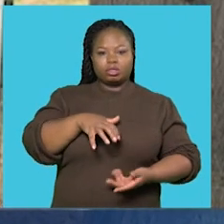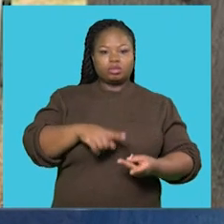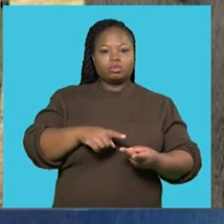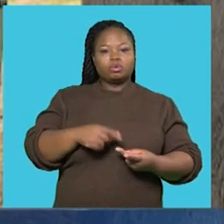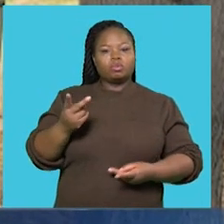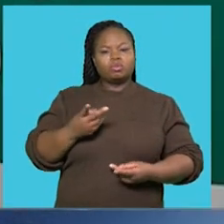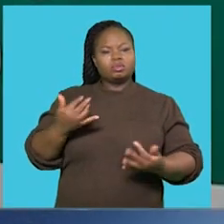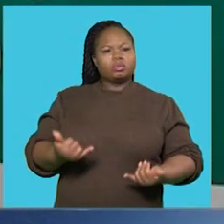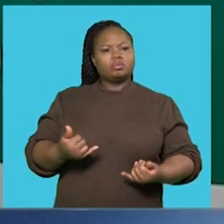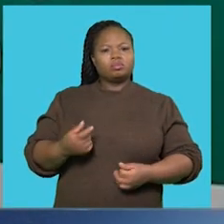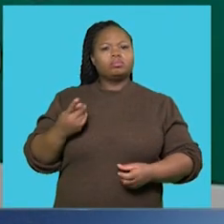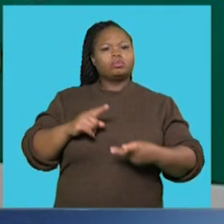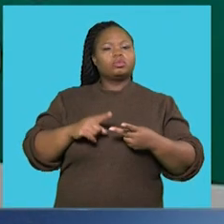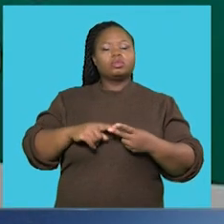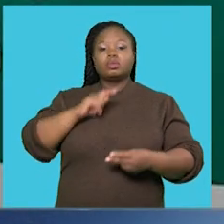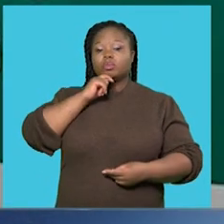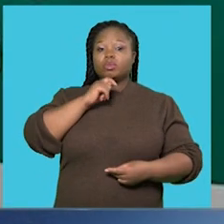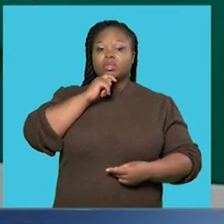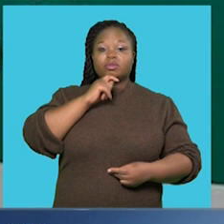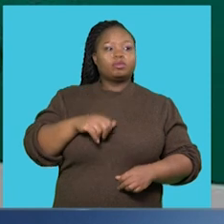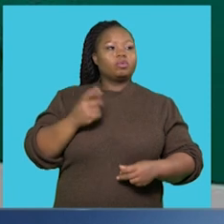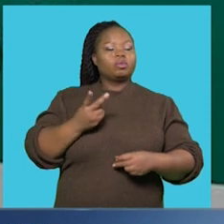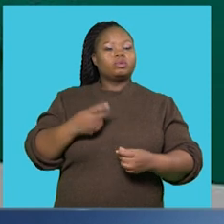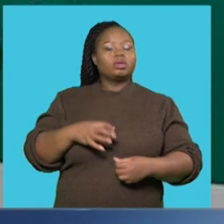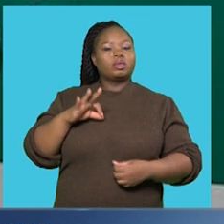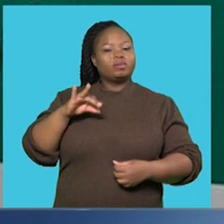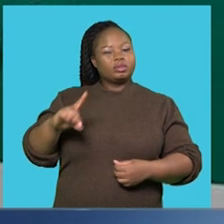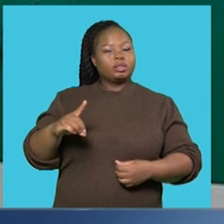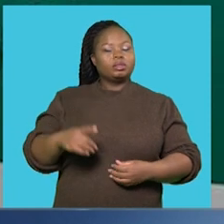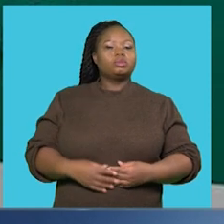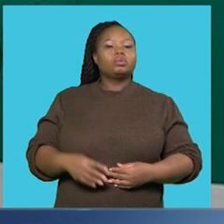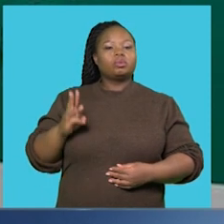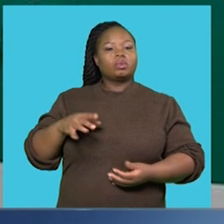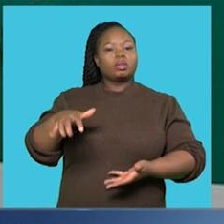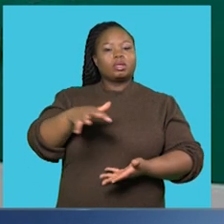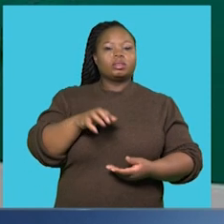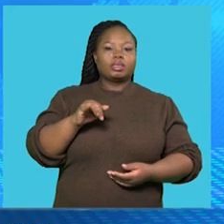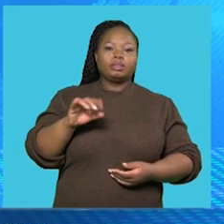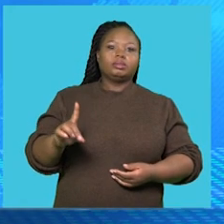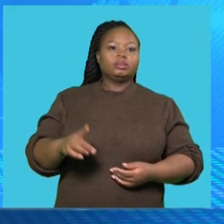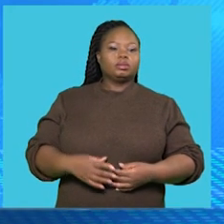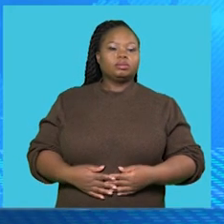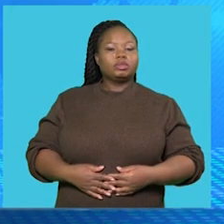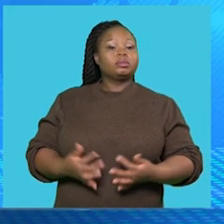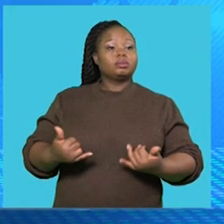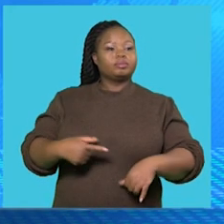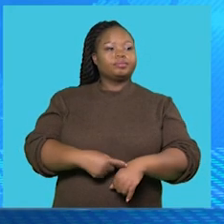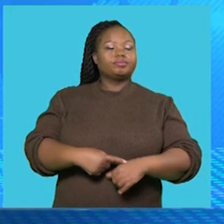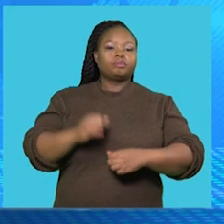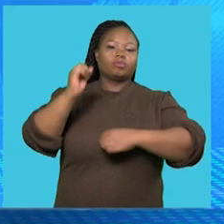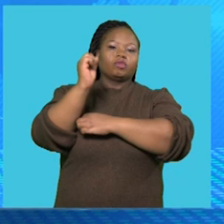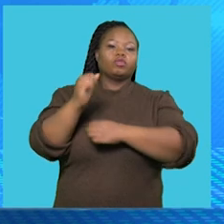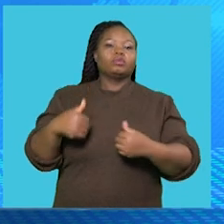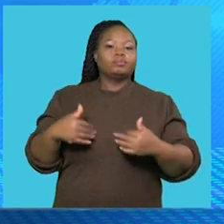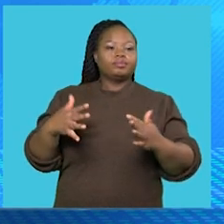offices will open from 8 o'clock in the morning up until 1 o'clock on each day for citizens to collect their IDs. In this period, the offices will open